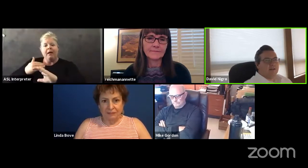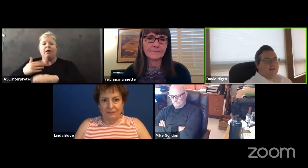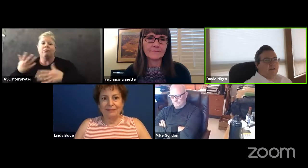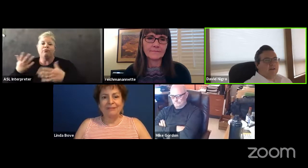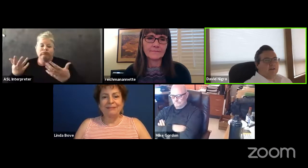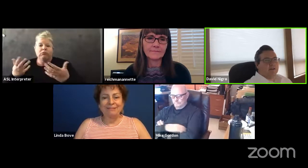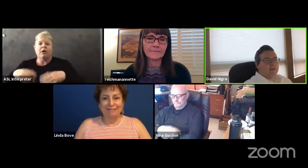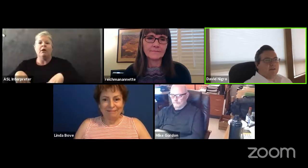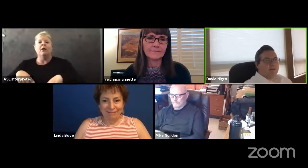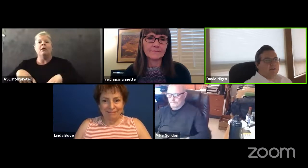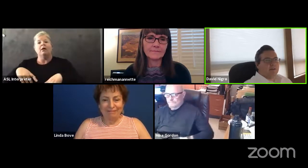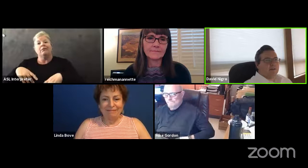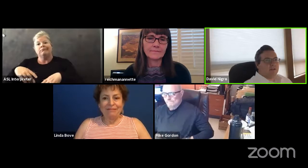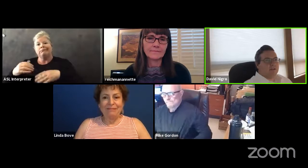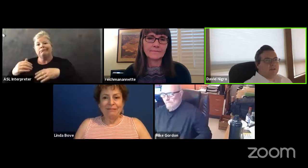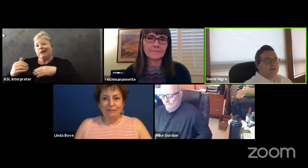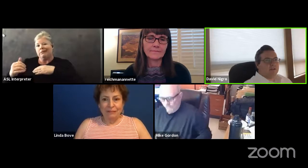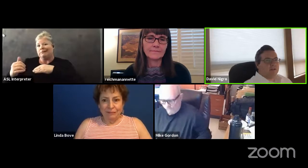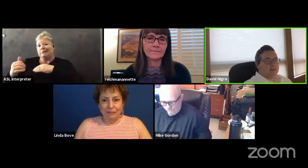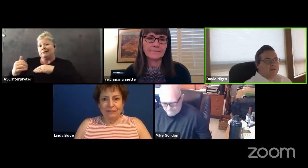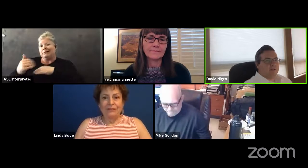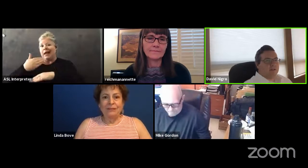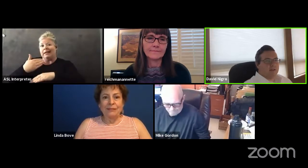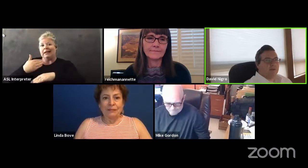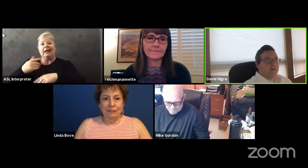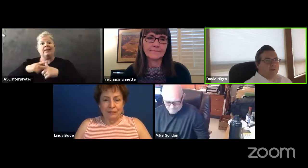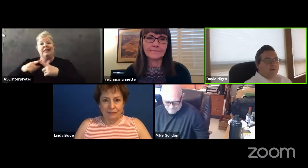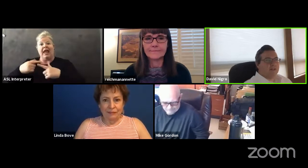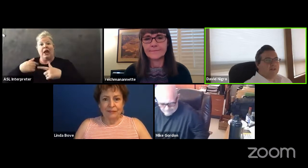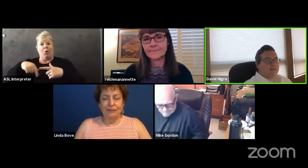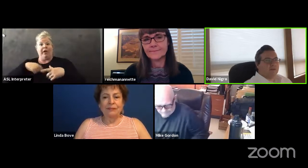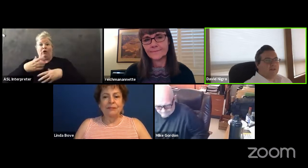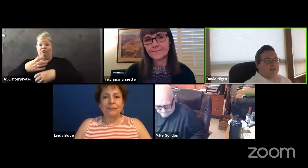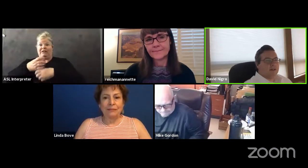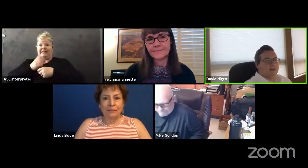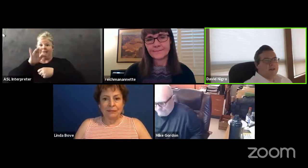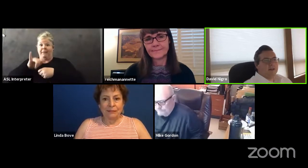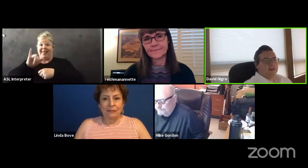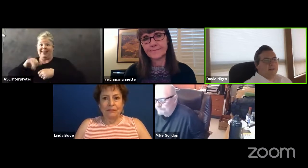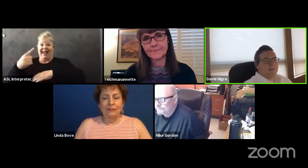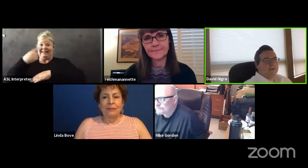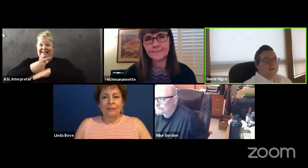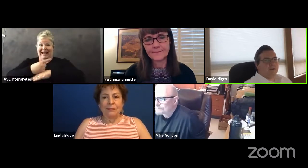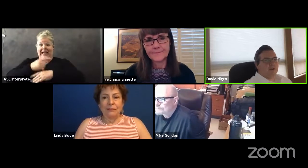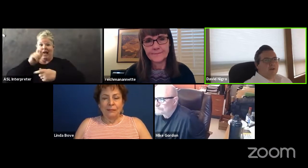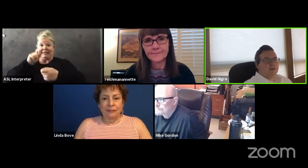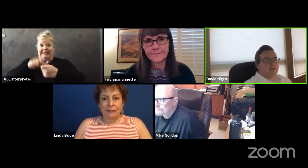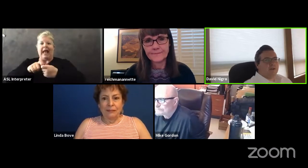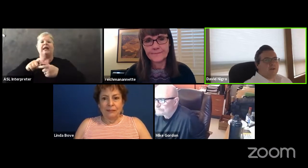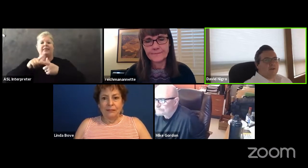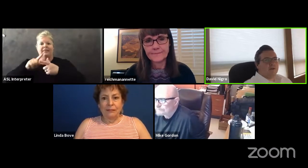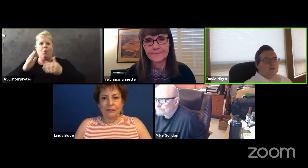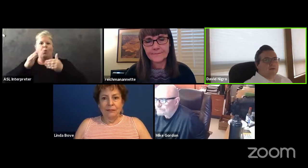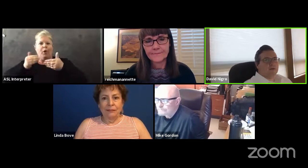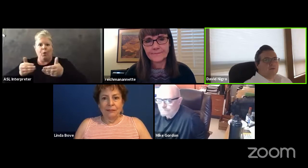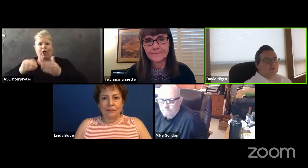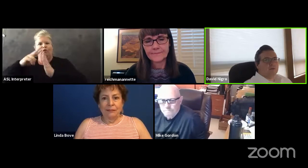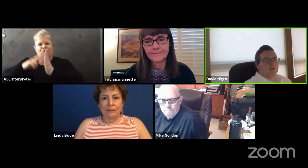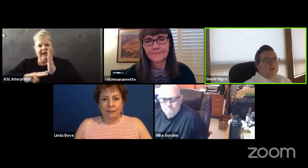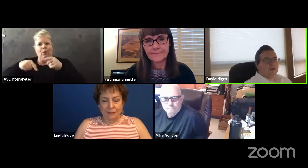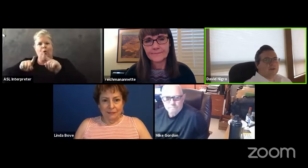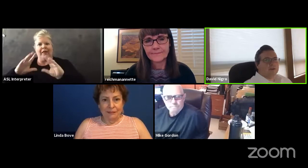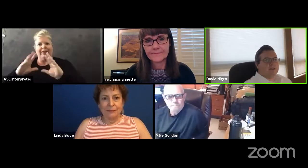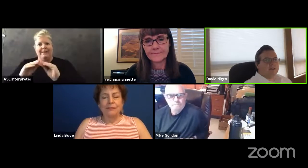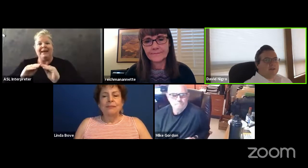length uh to a certain email address and then anything received by certain deadline we'll read into the record um if we do go the video uh